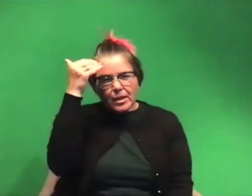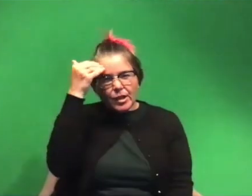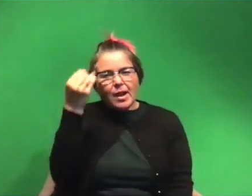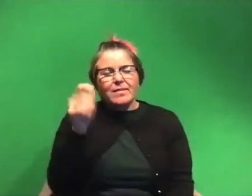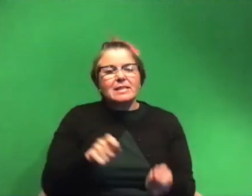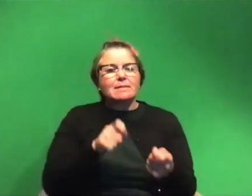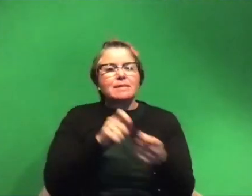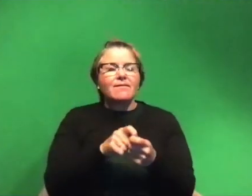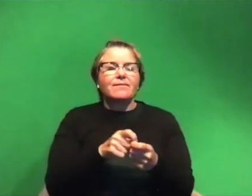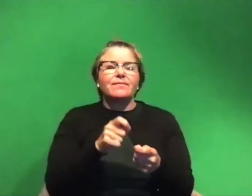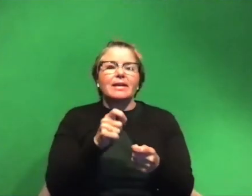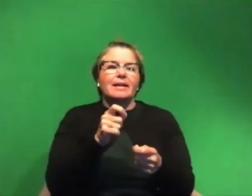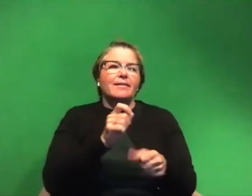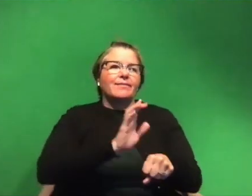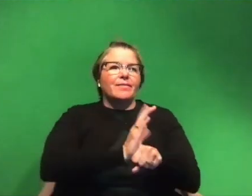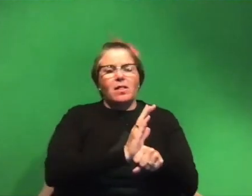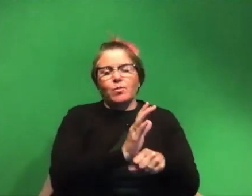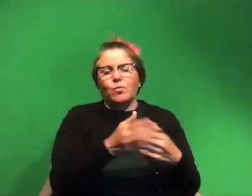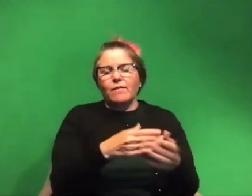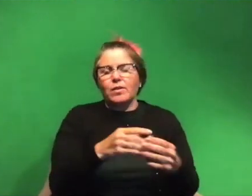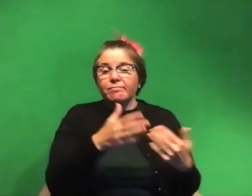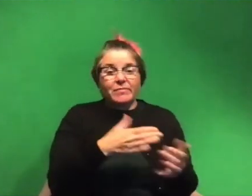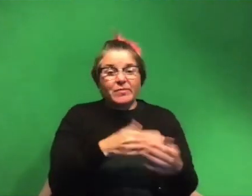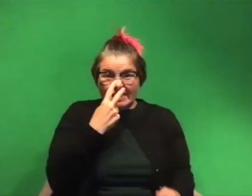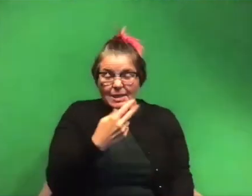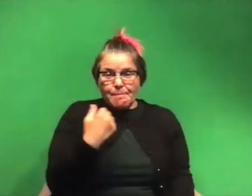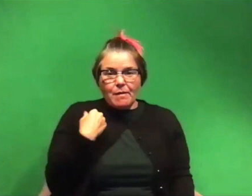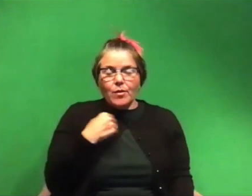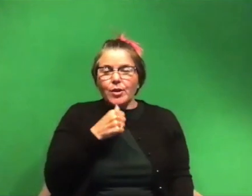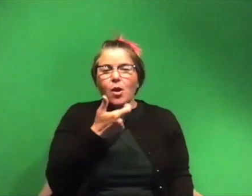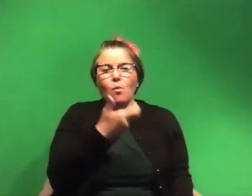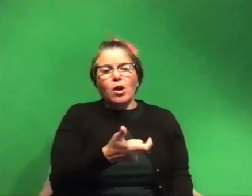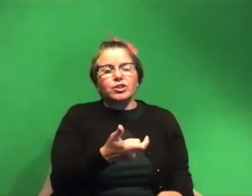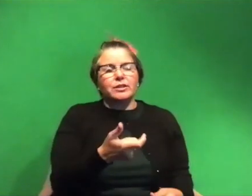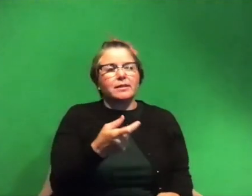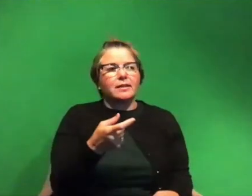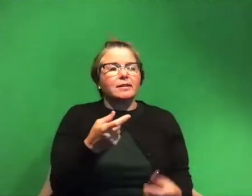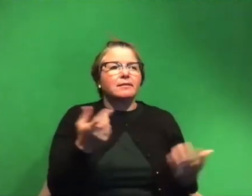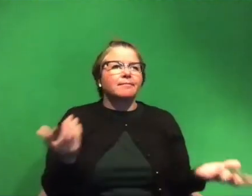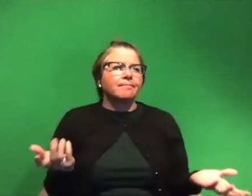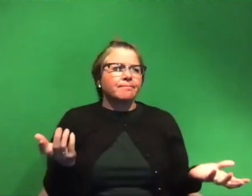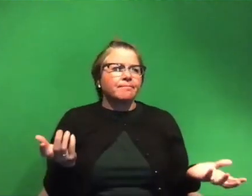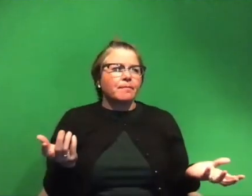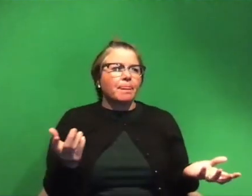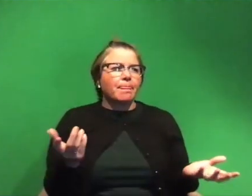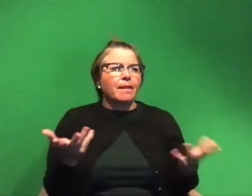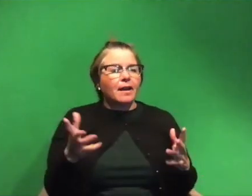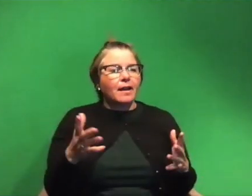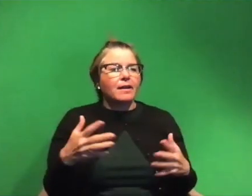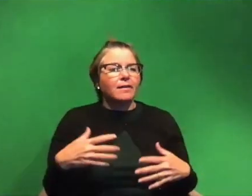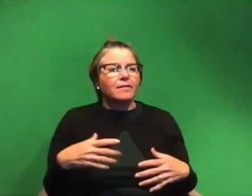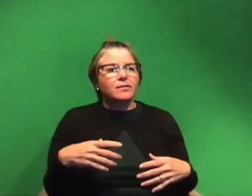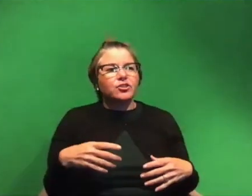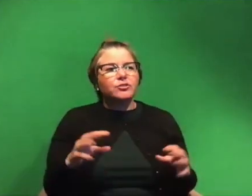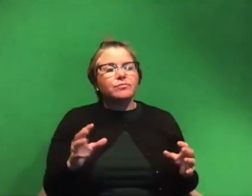piece of media that although you've seen it before you're not watching it for um kind of the novelty of it to